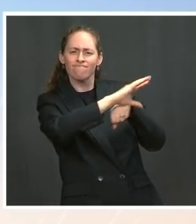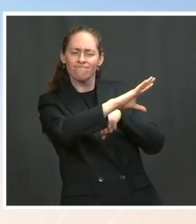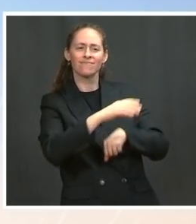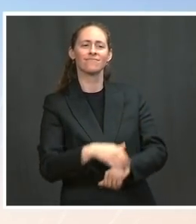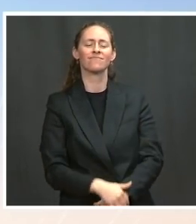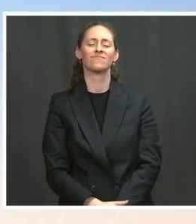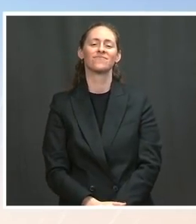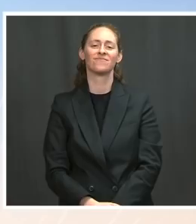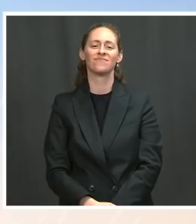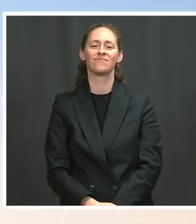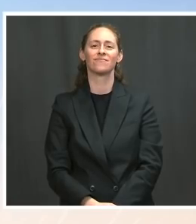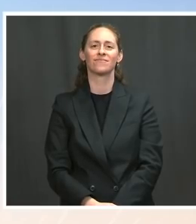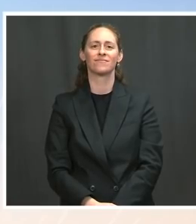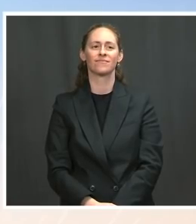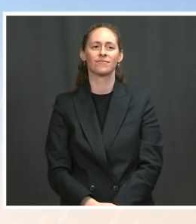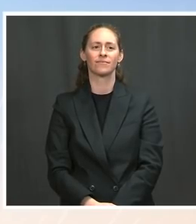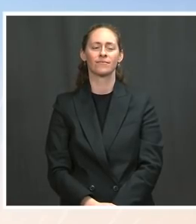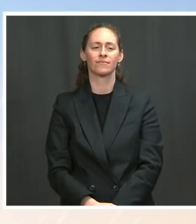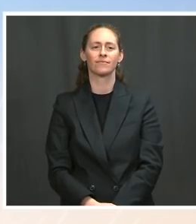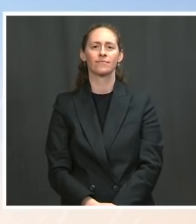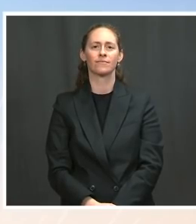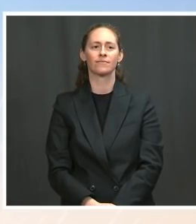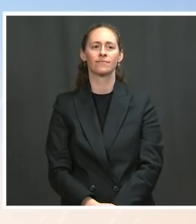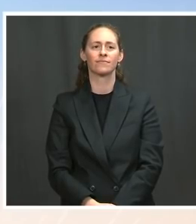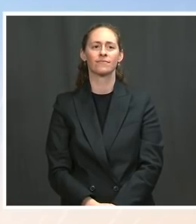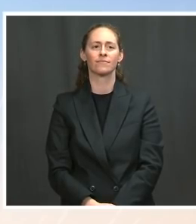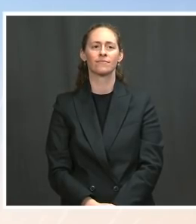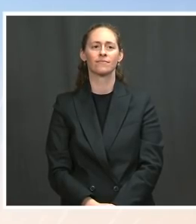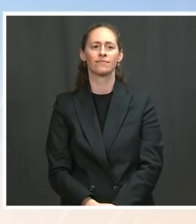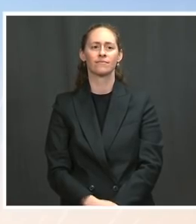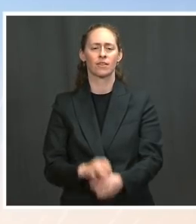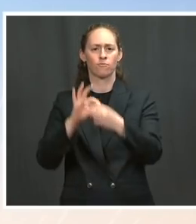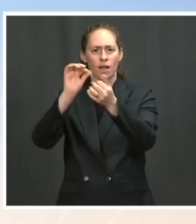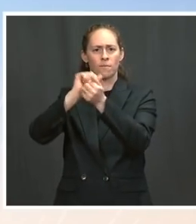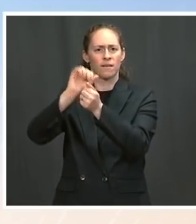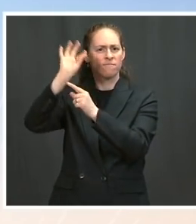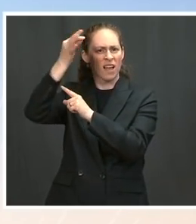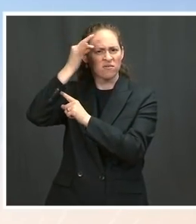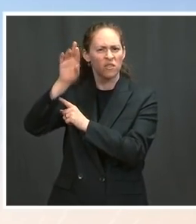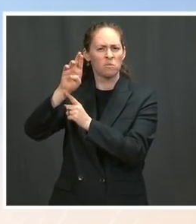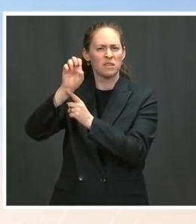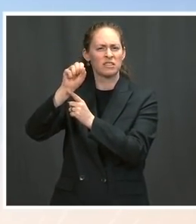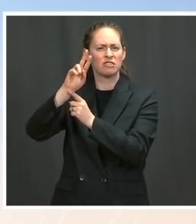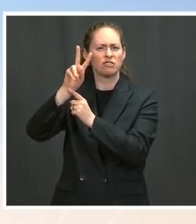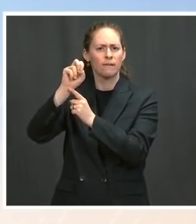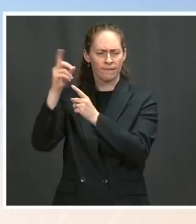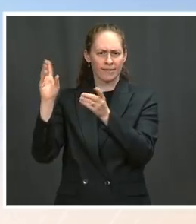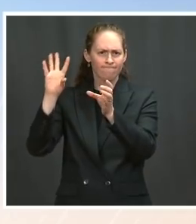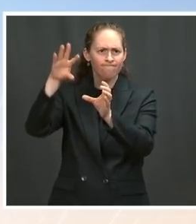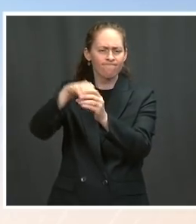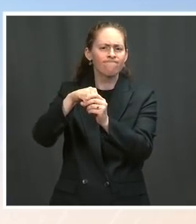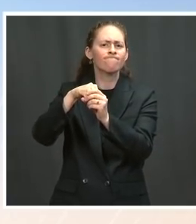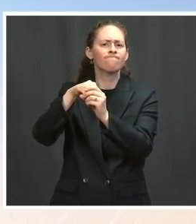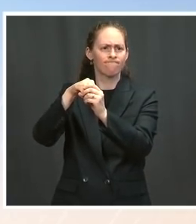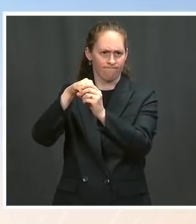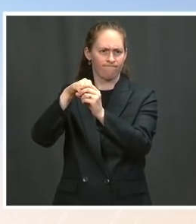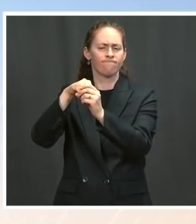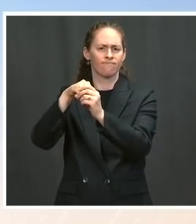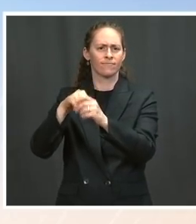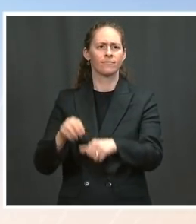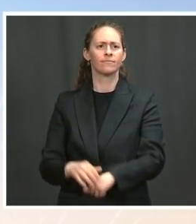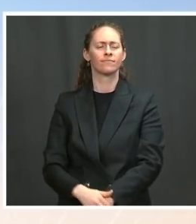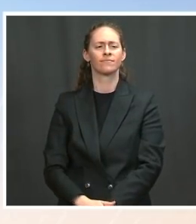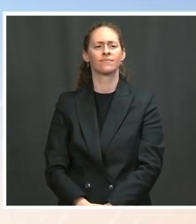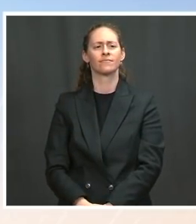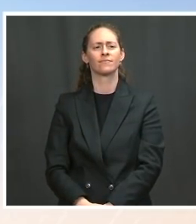Reserve Bank of San Francisco. From that post, she spotted a worrying economic trend, a bubble in home values, bubble in home